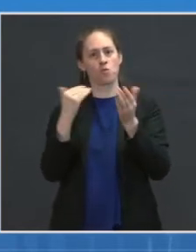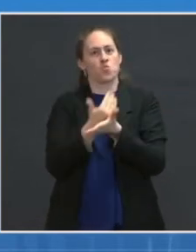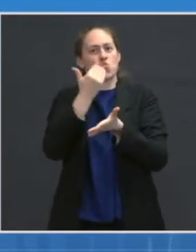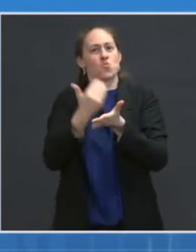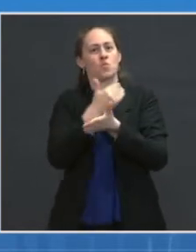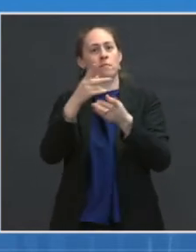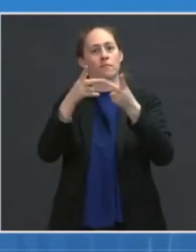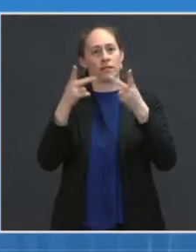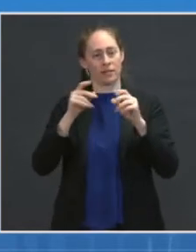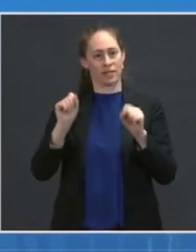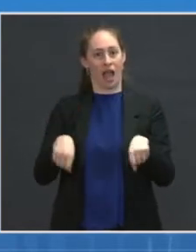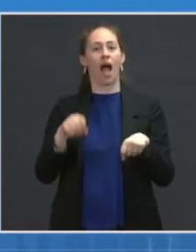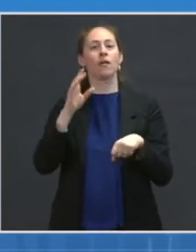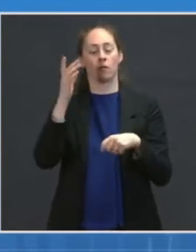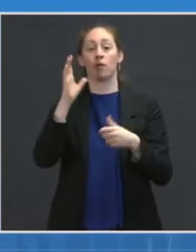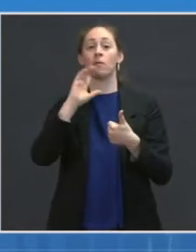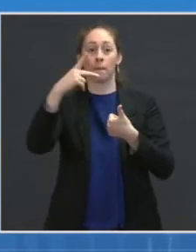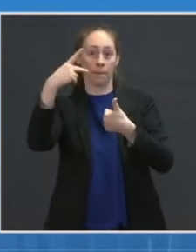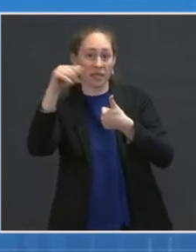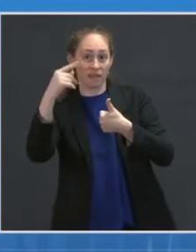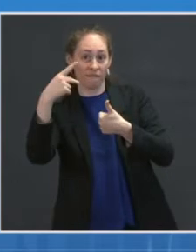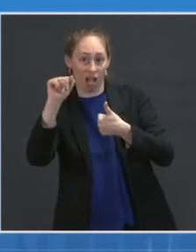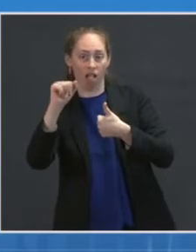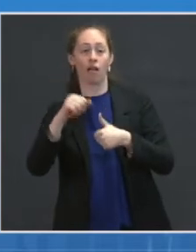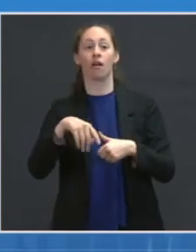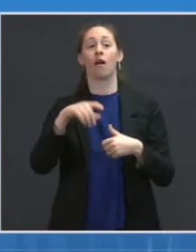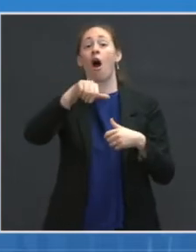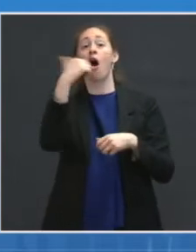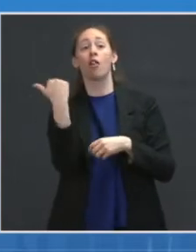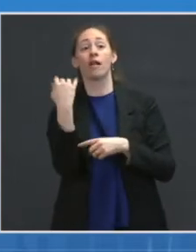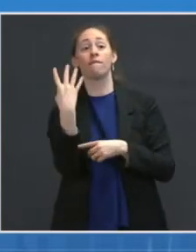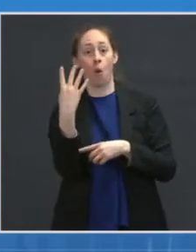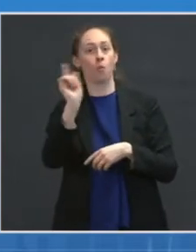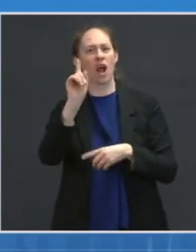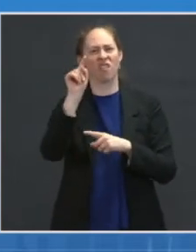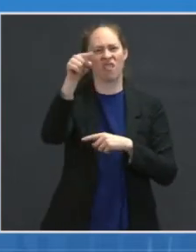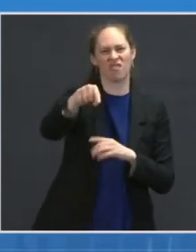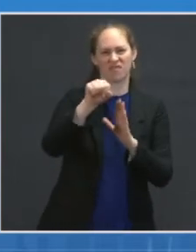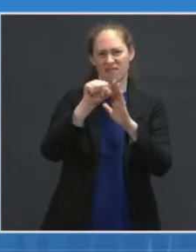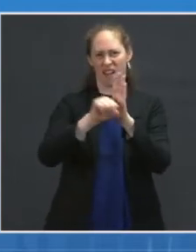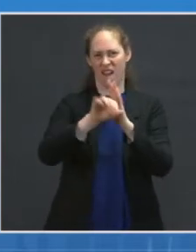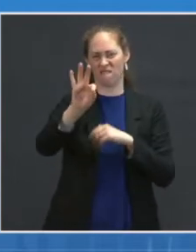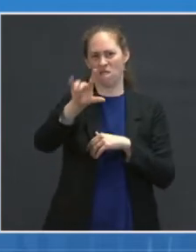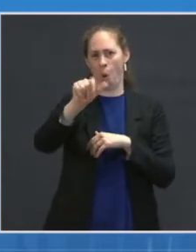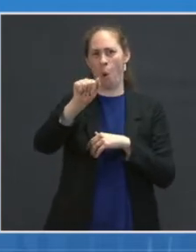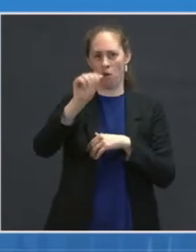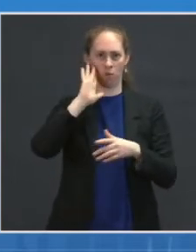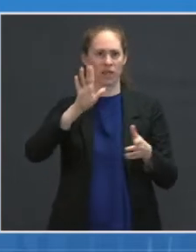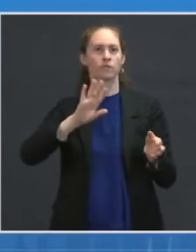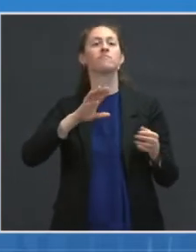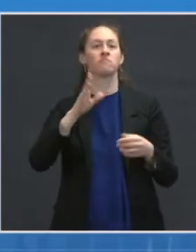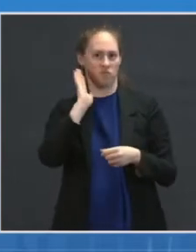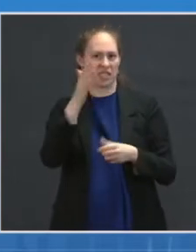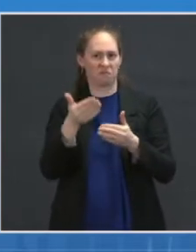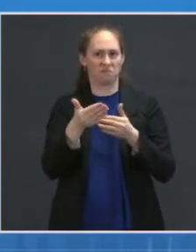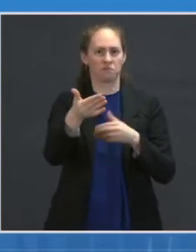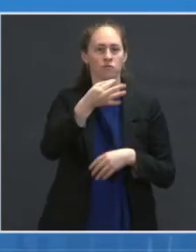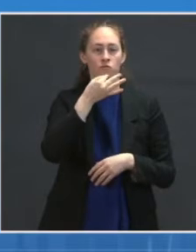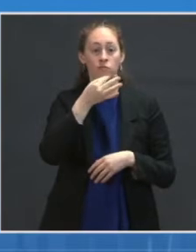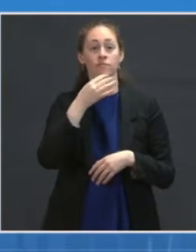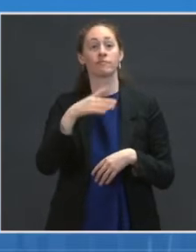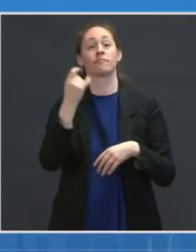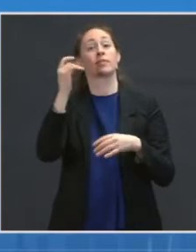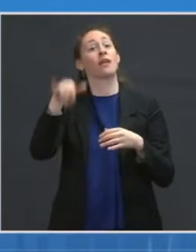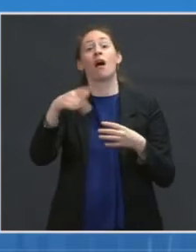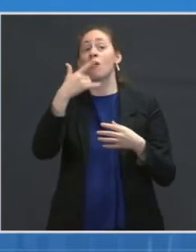and four in Florida. In Florida, we will stand up four major new community vaccination